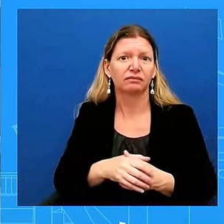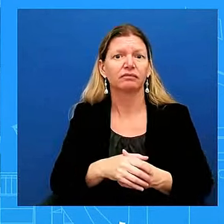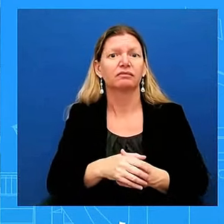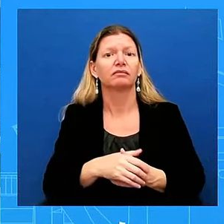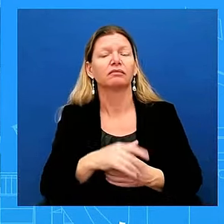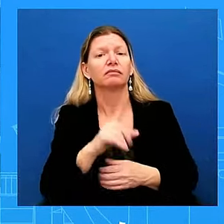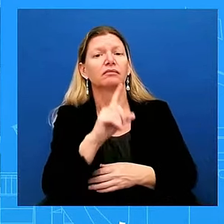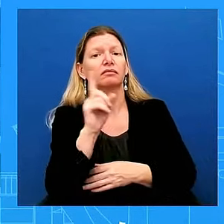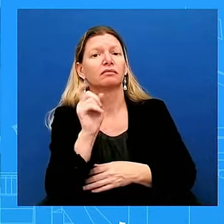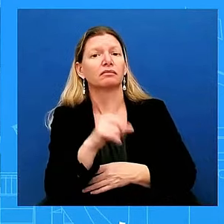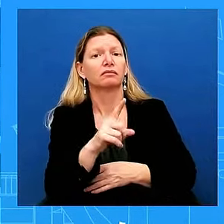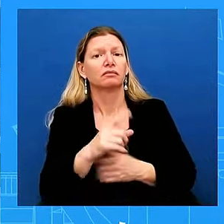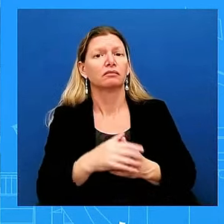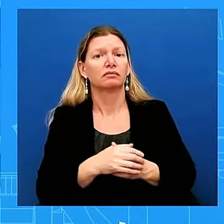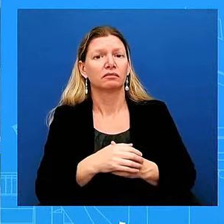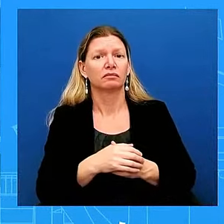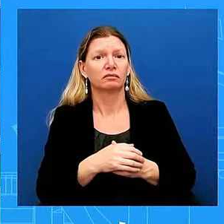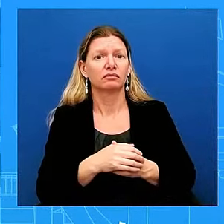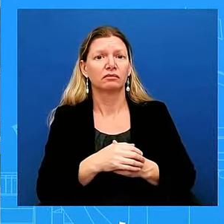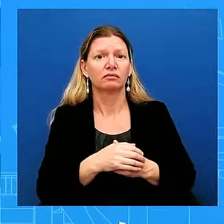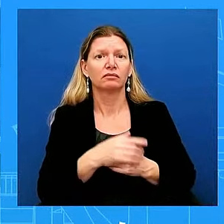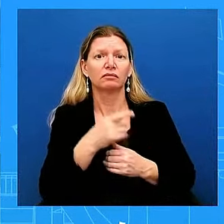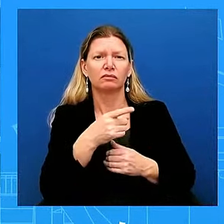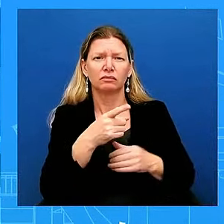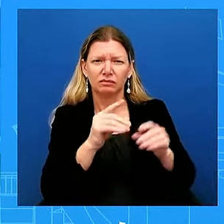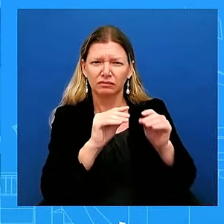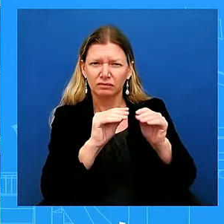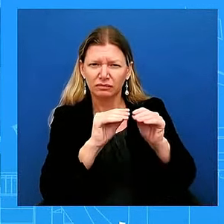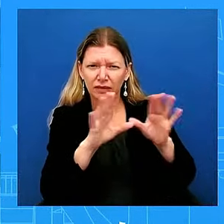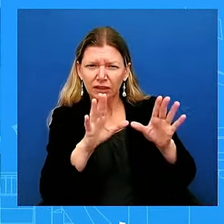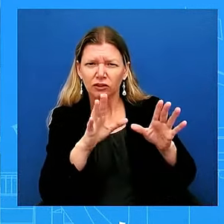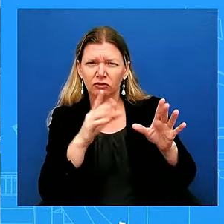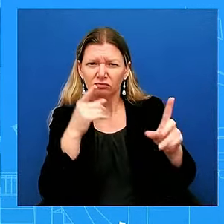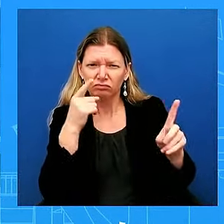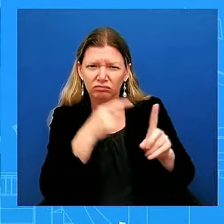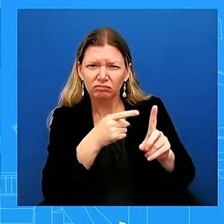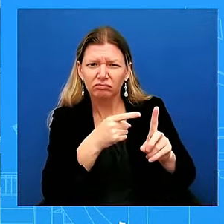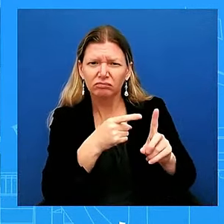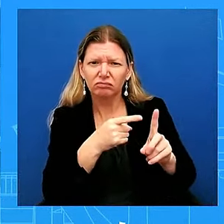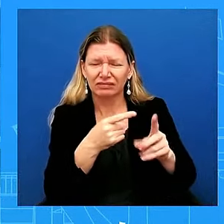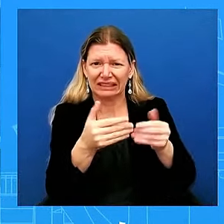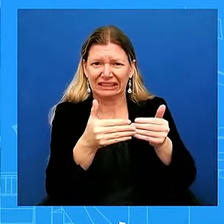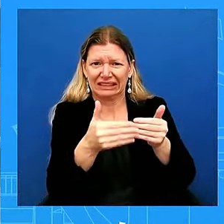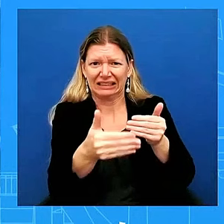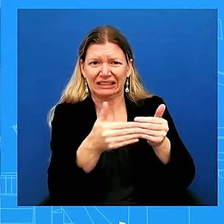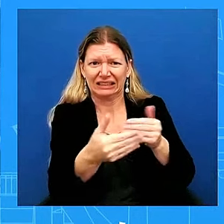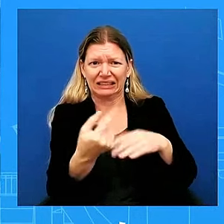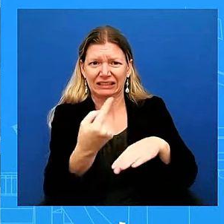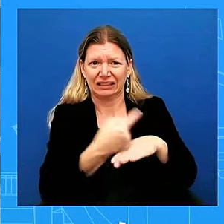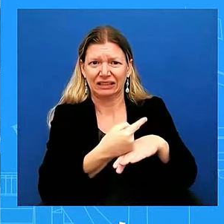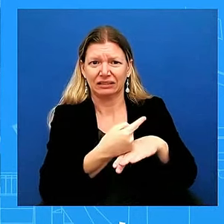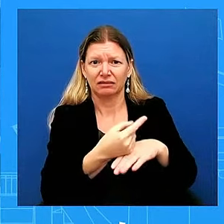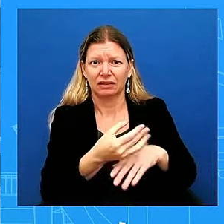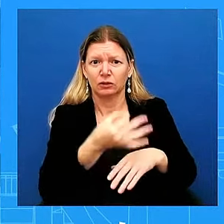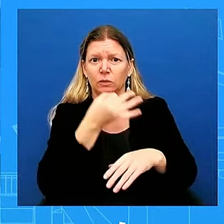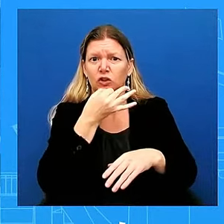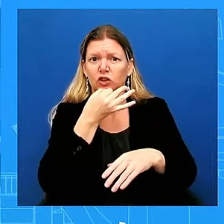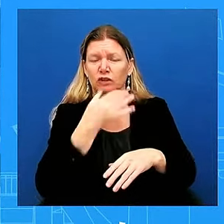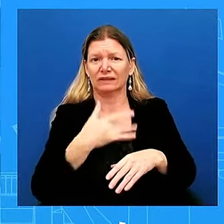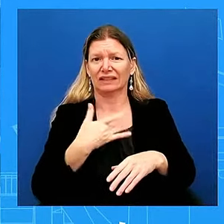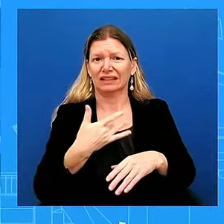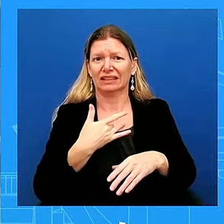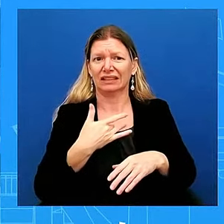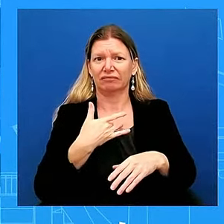in the sort of immediate days here, there are – many experts say there is an immediate impact that consumers will feel.